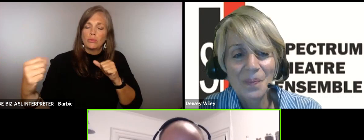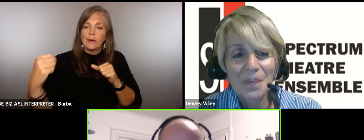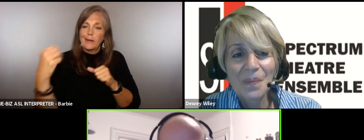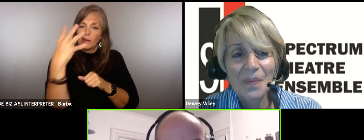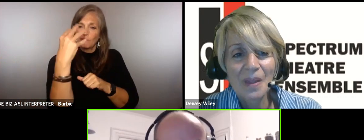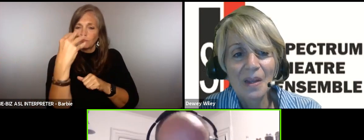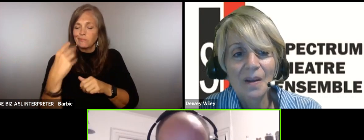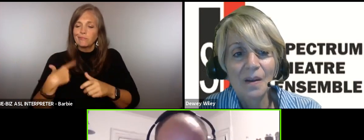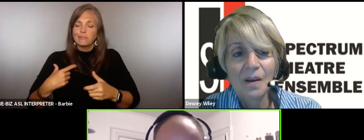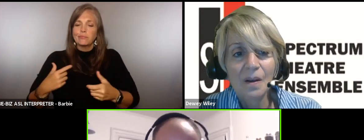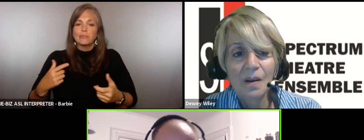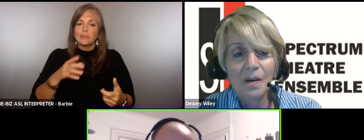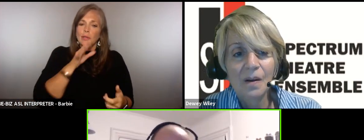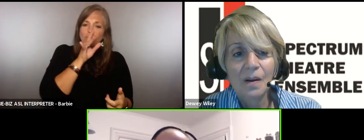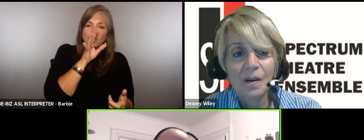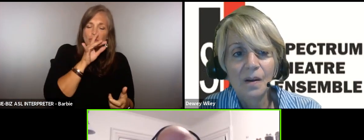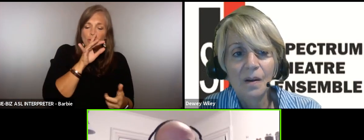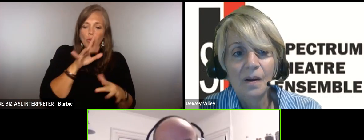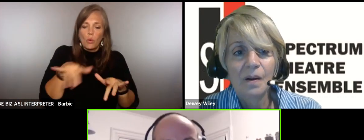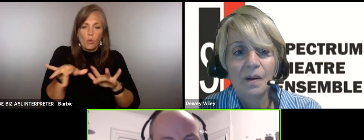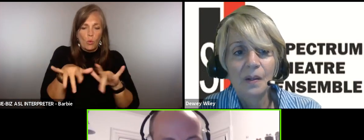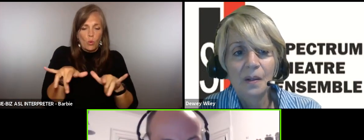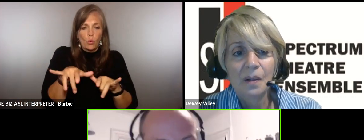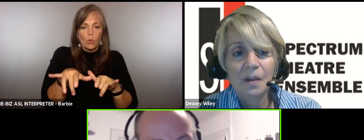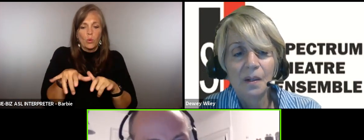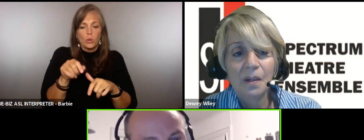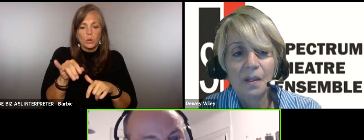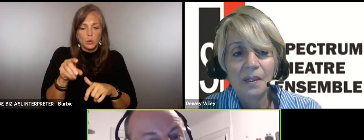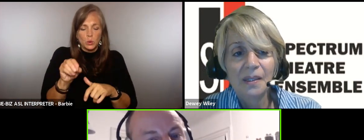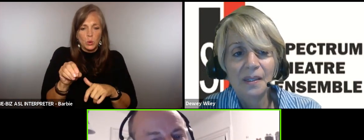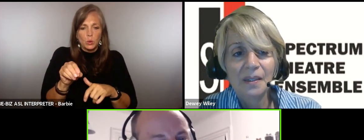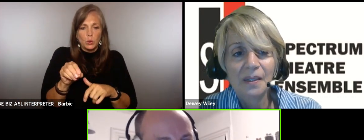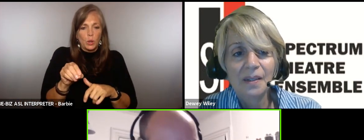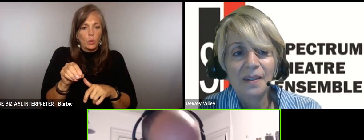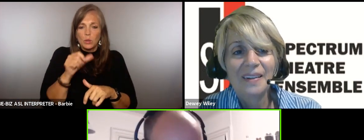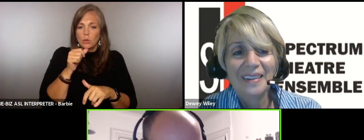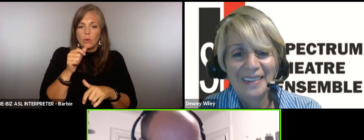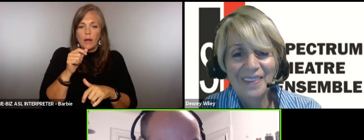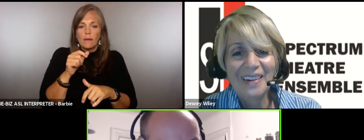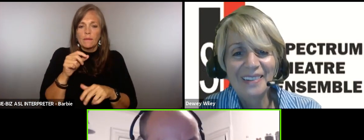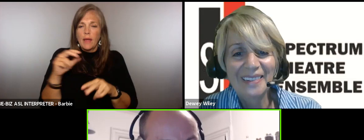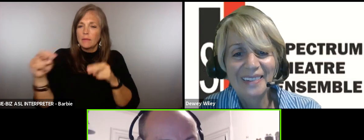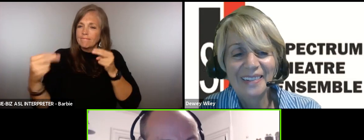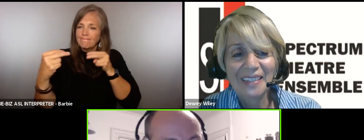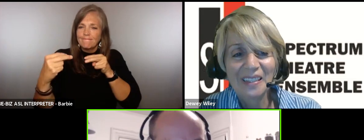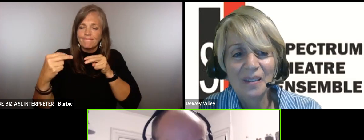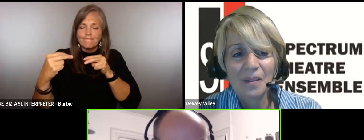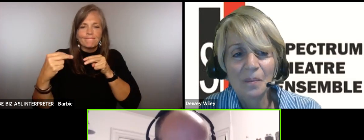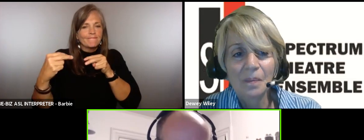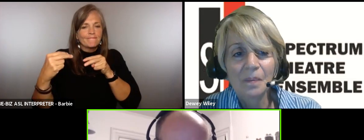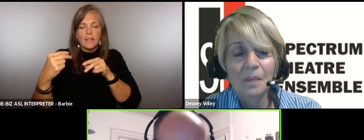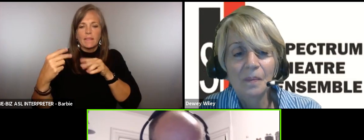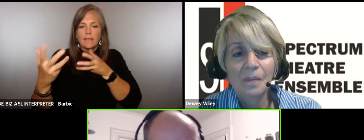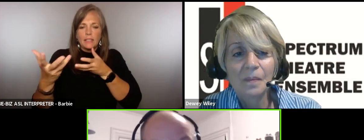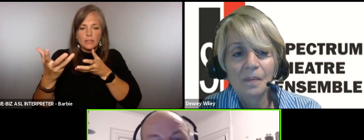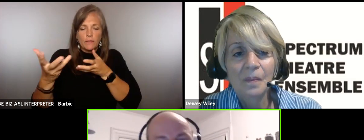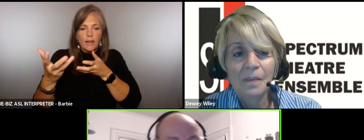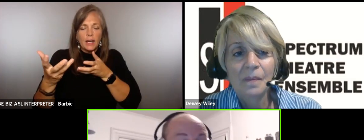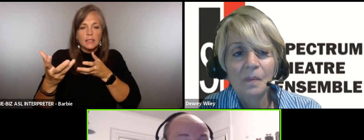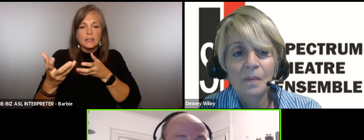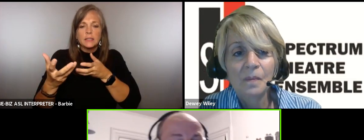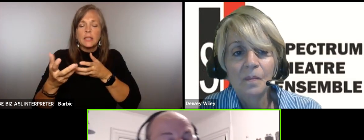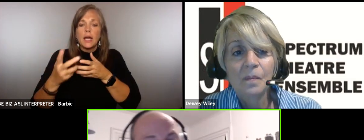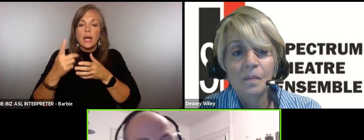and it forces you to communicate so much more through your voice you know it's like the difference between a radio actor and a stage actor